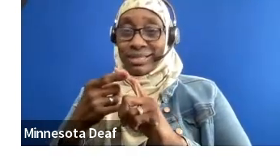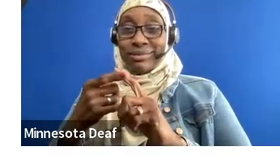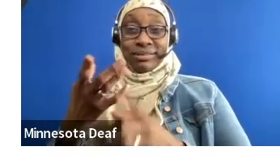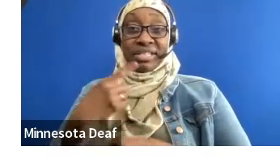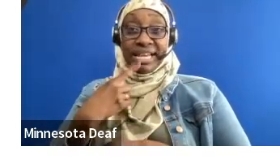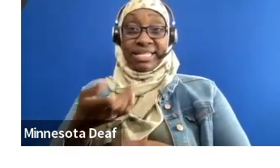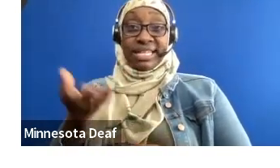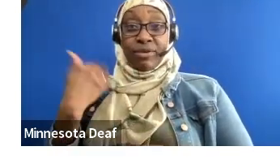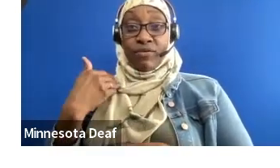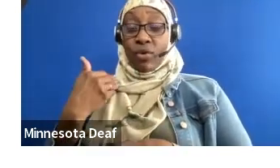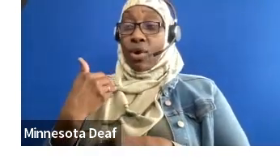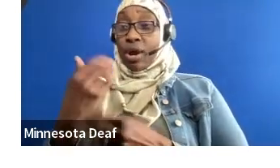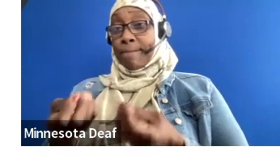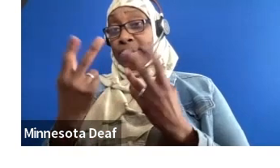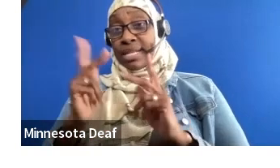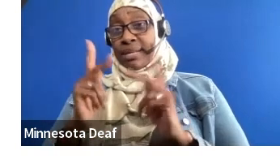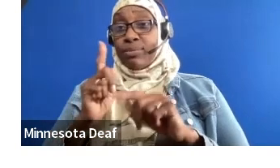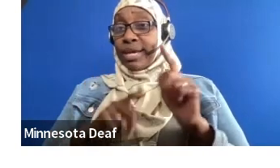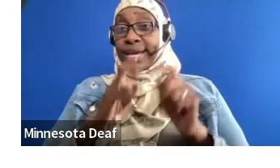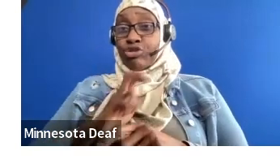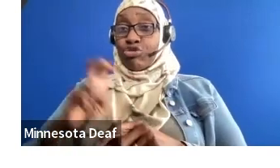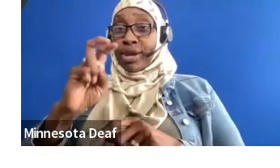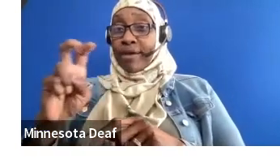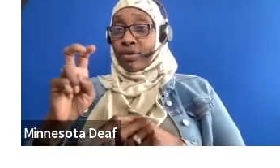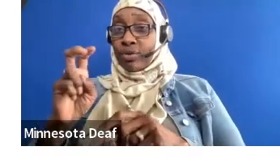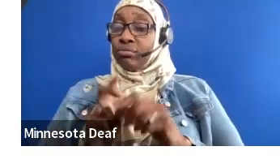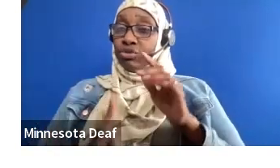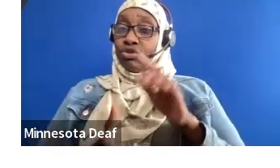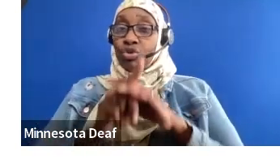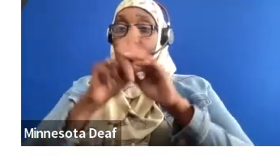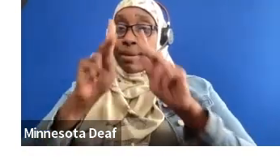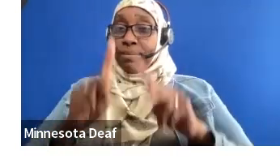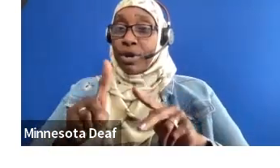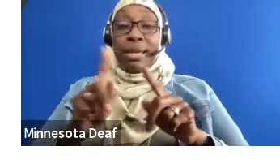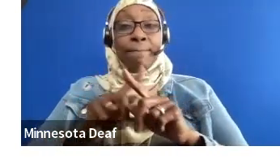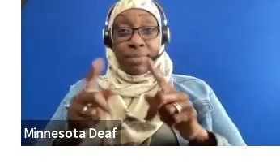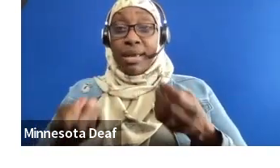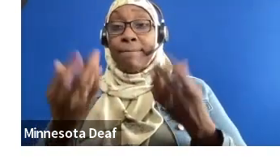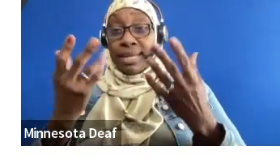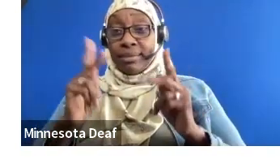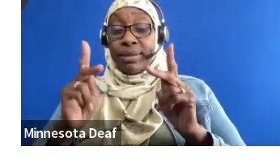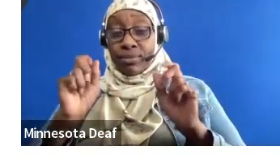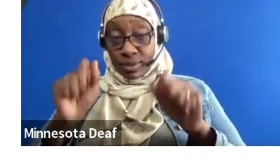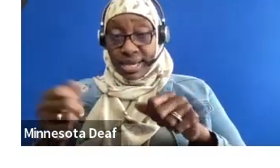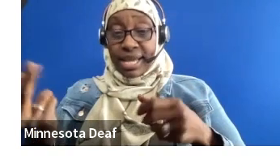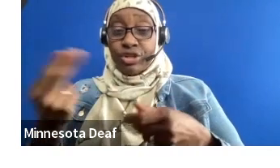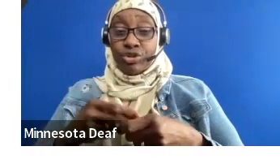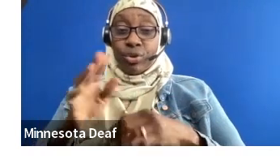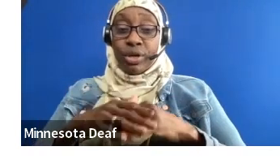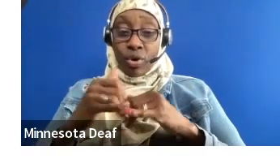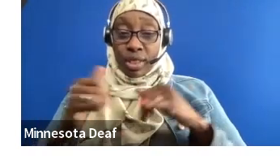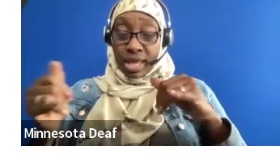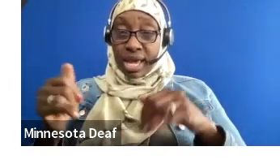right? We do have some youth who have some issues with having stable Wi-Fi, right, having the proper technology to use it.